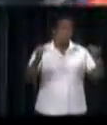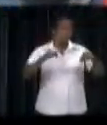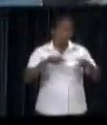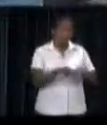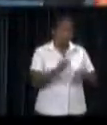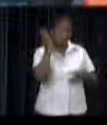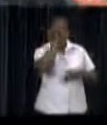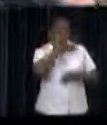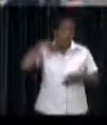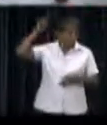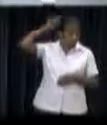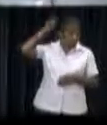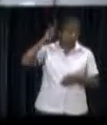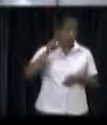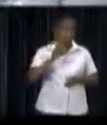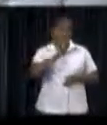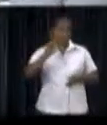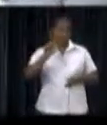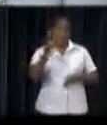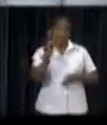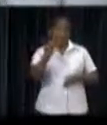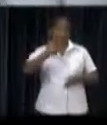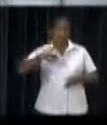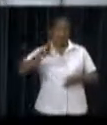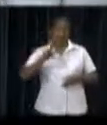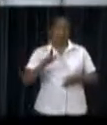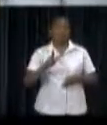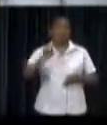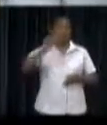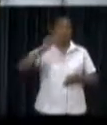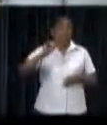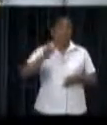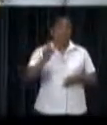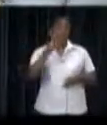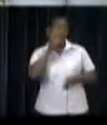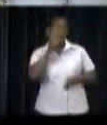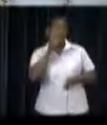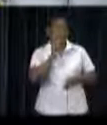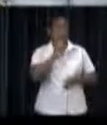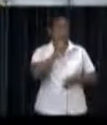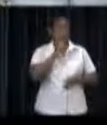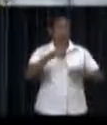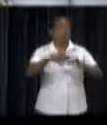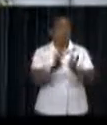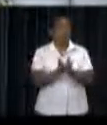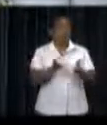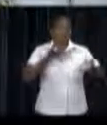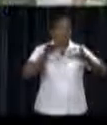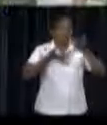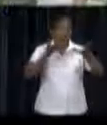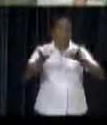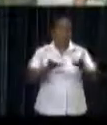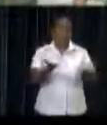the 72, as Commander Slainhard called it at a press conference on Wednesday, June 26.